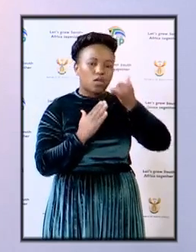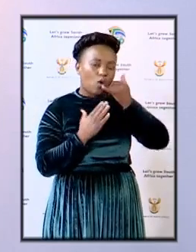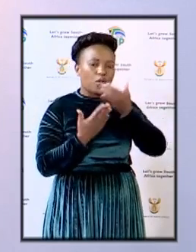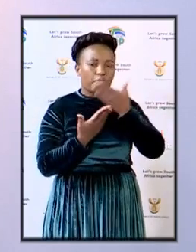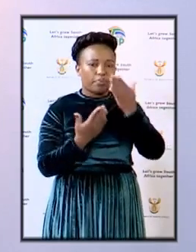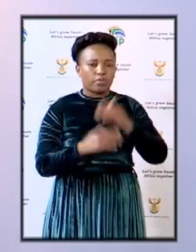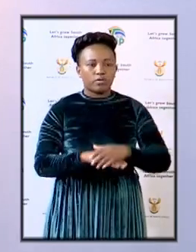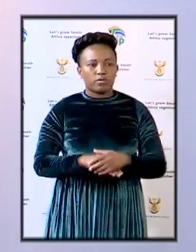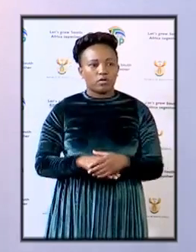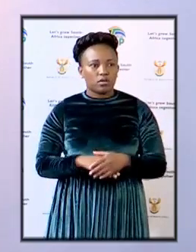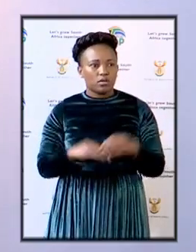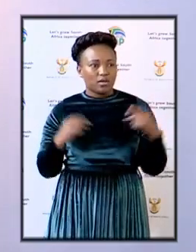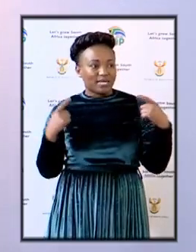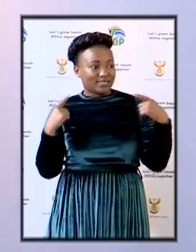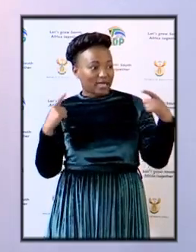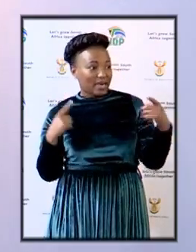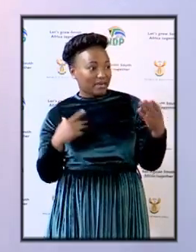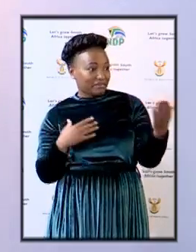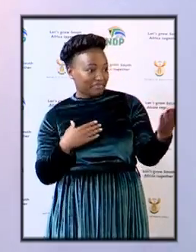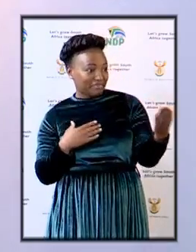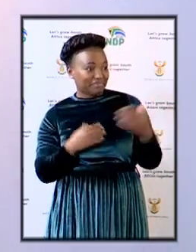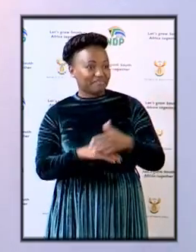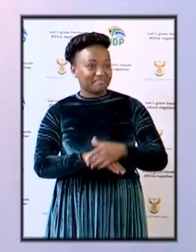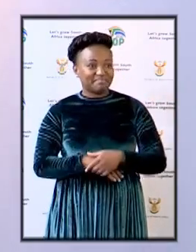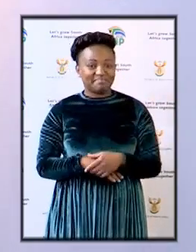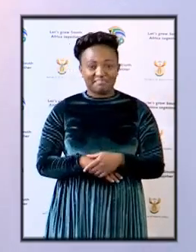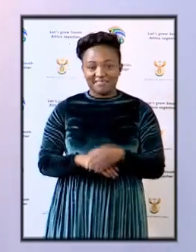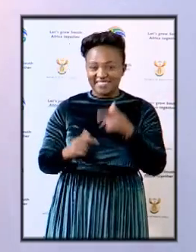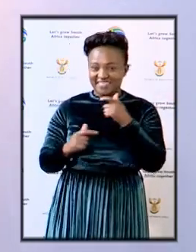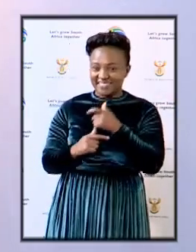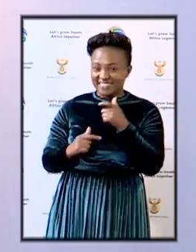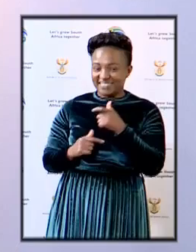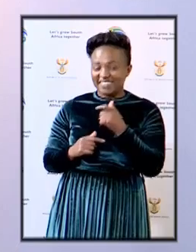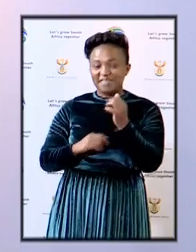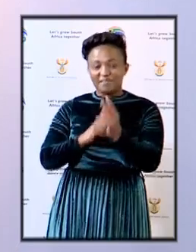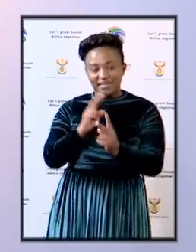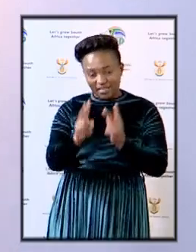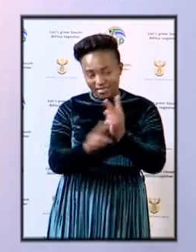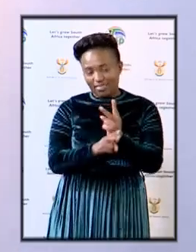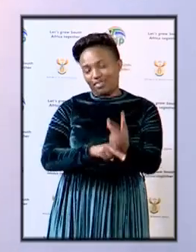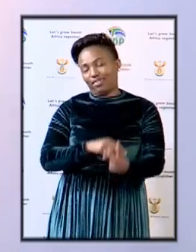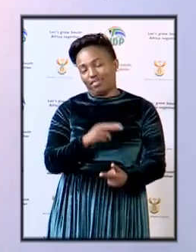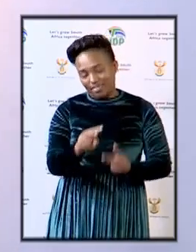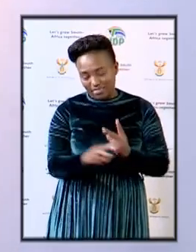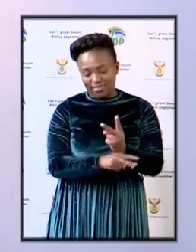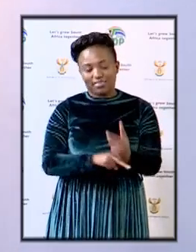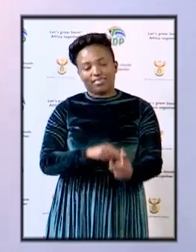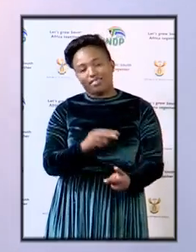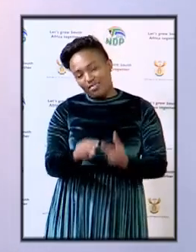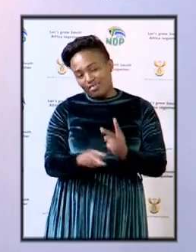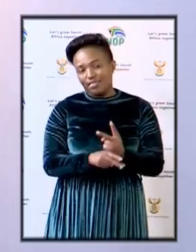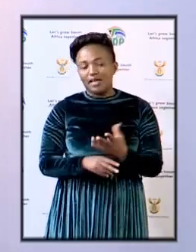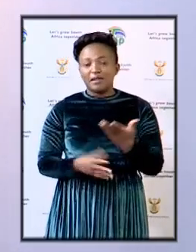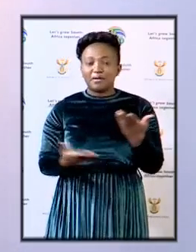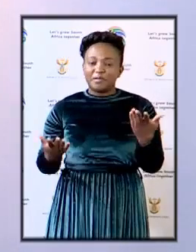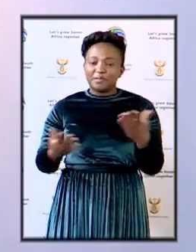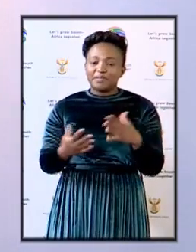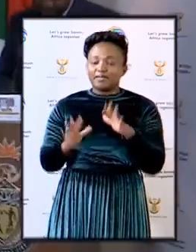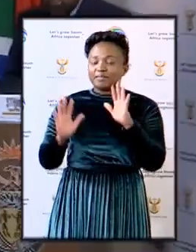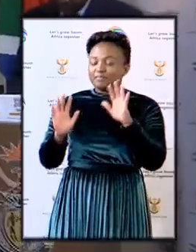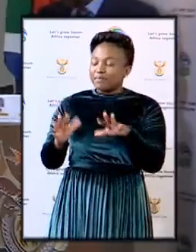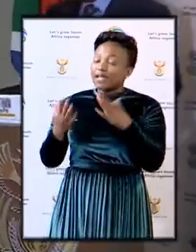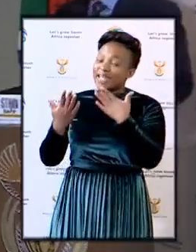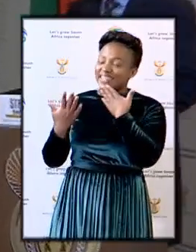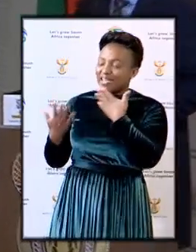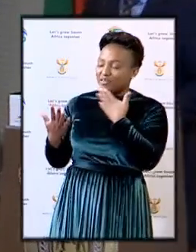okay general i think you have a problem of having to rehearse everything again thank you very much